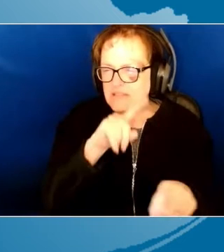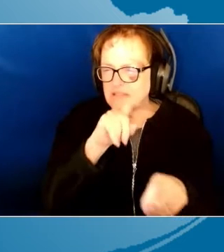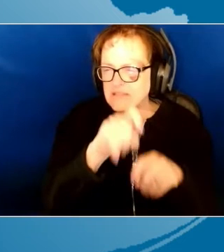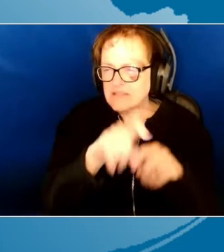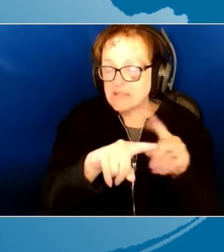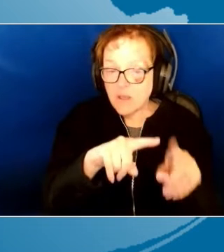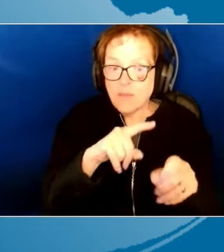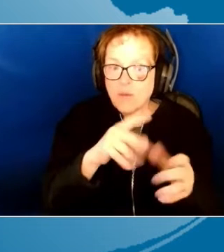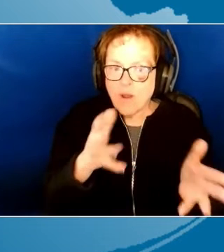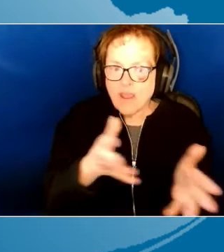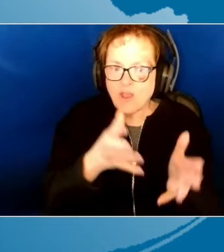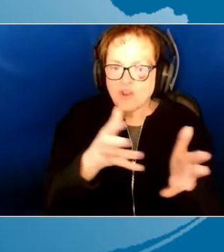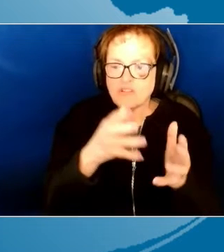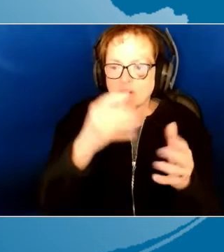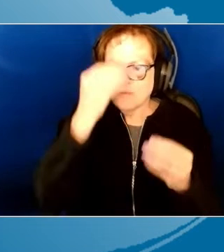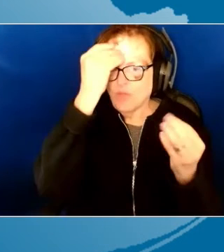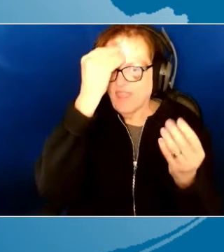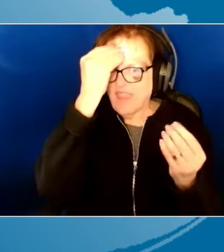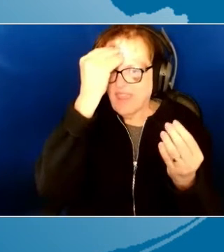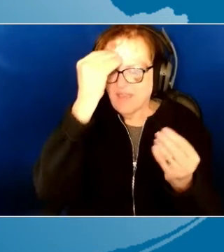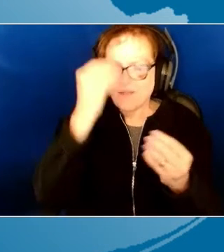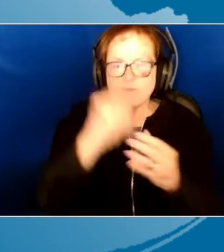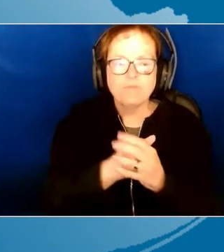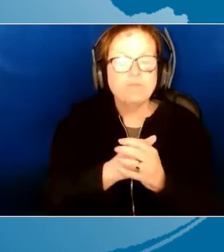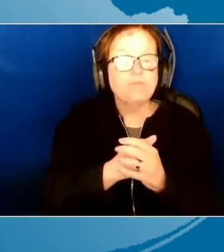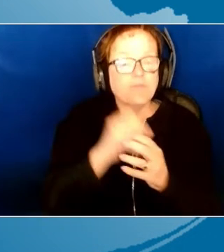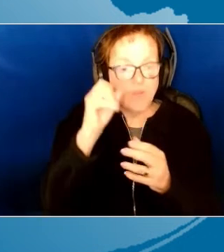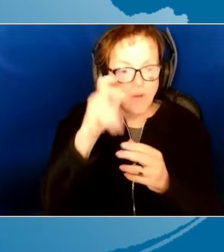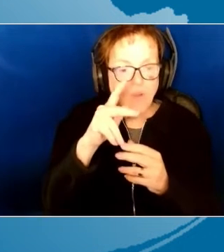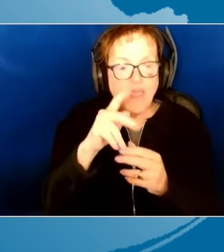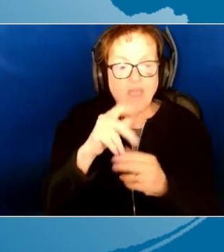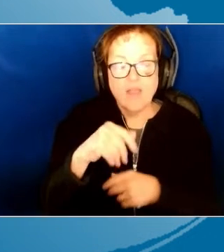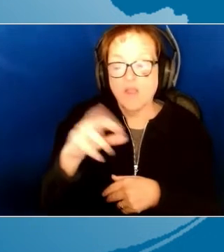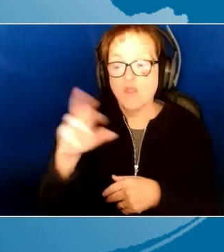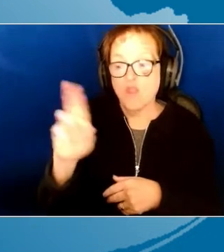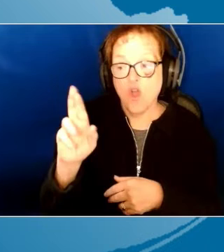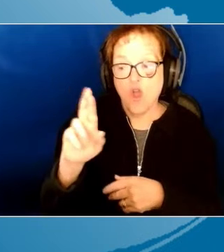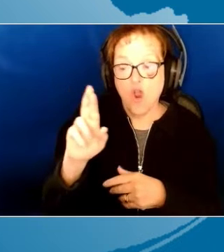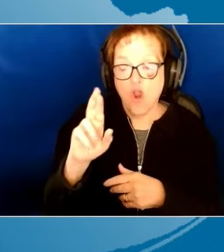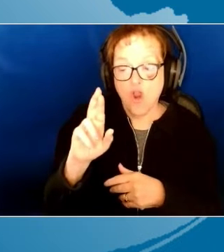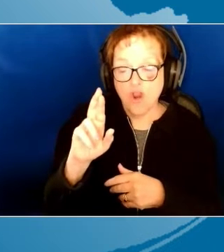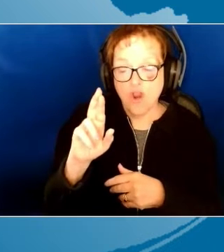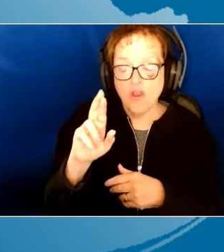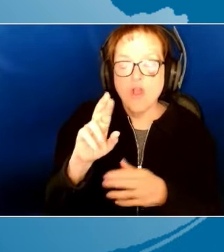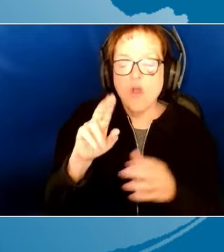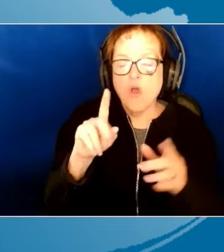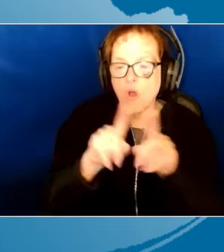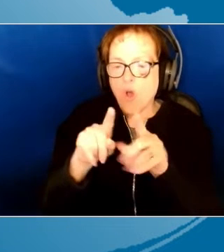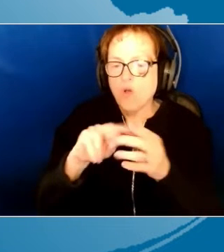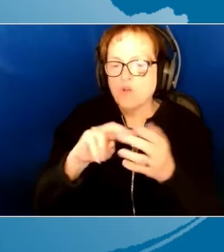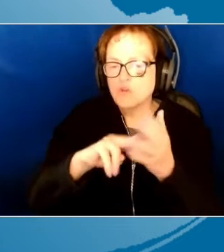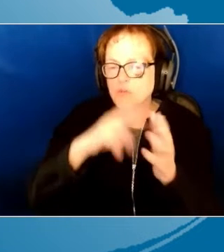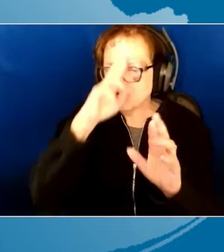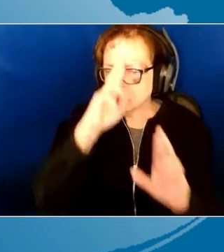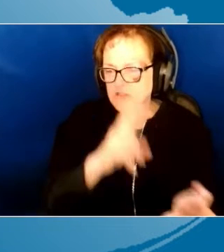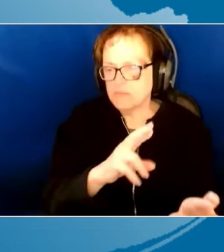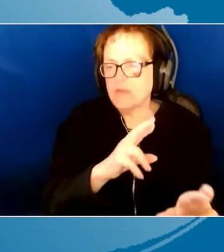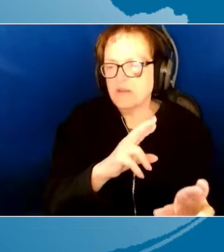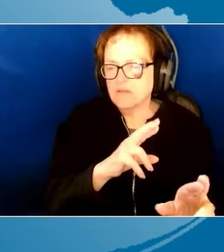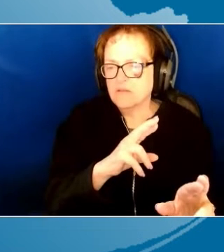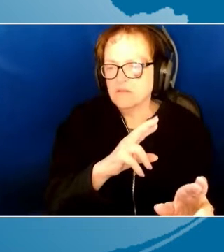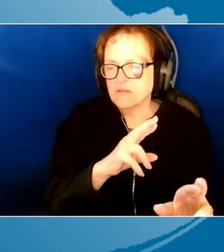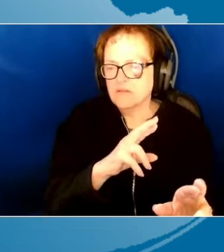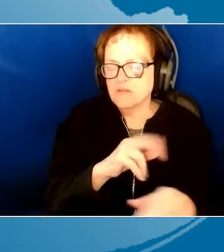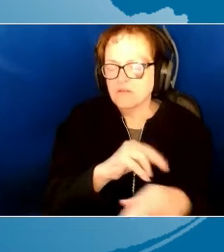prompt thinking on the part of the caregiver. I say the R in reflection also stands for respect. We